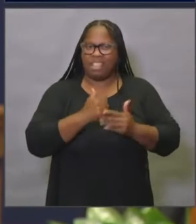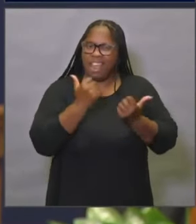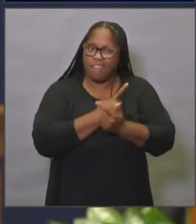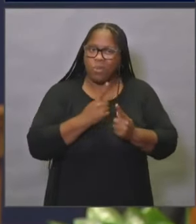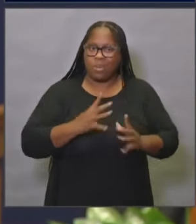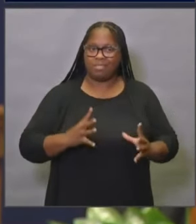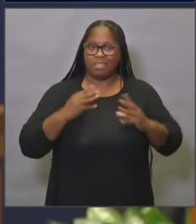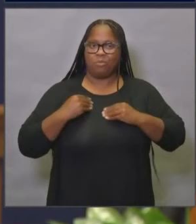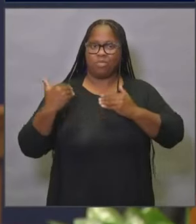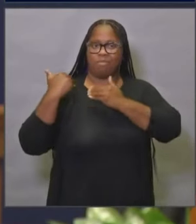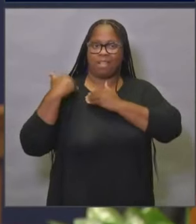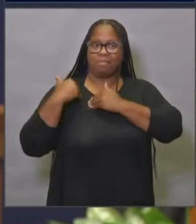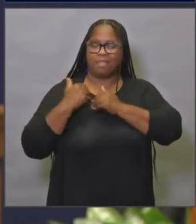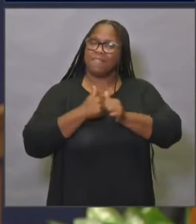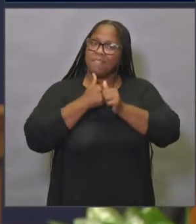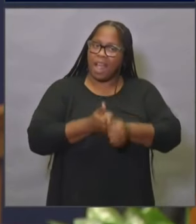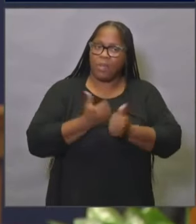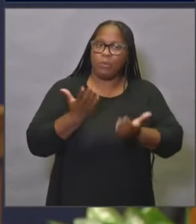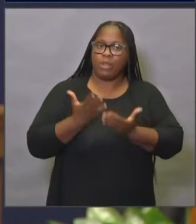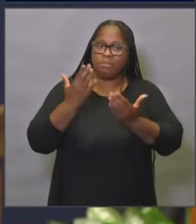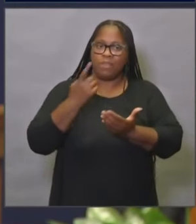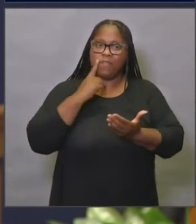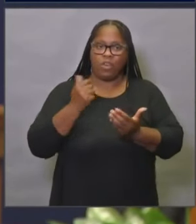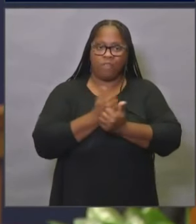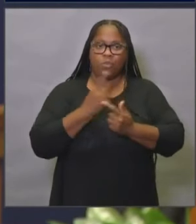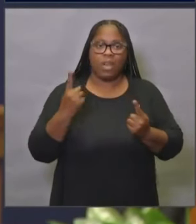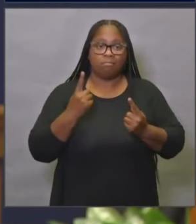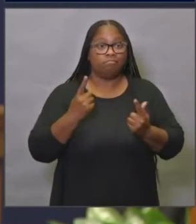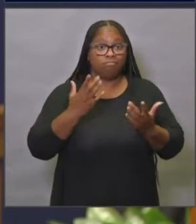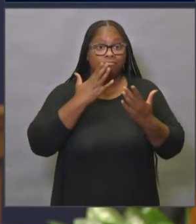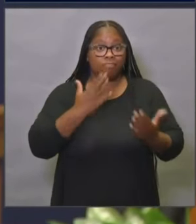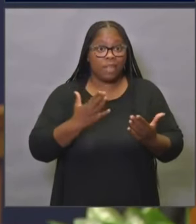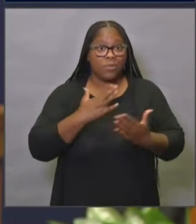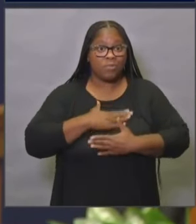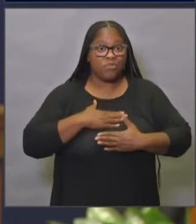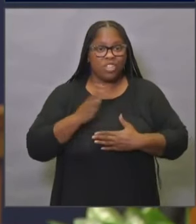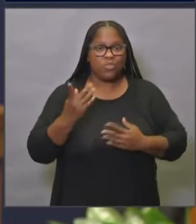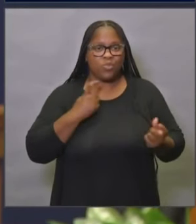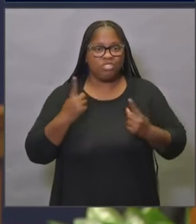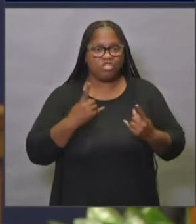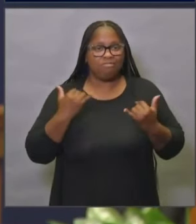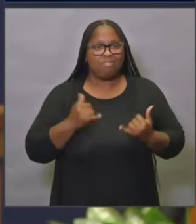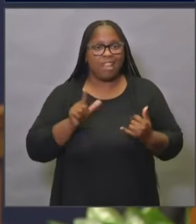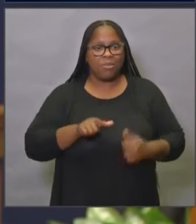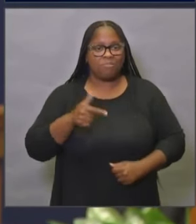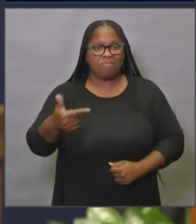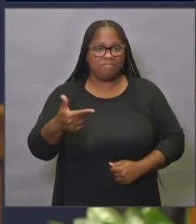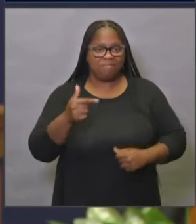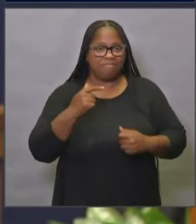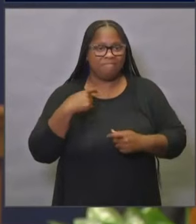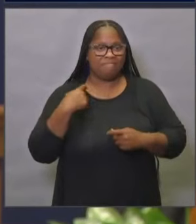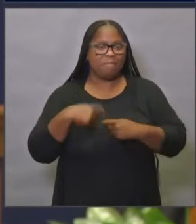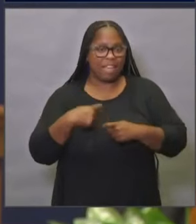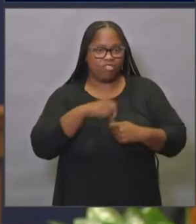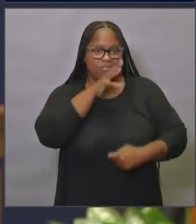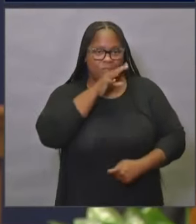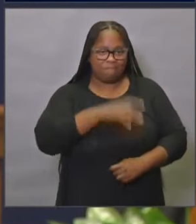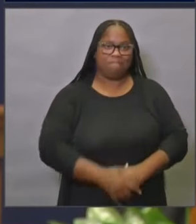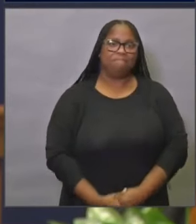their part and following what the recommendations are for their group. So thank you. I appreciate the questions. And now we'll turn it over to remarks in Spanish.